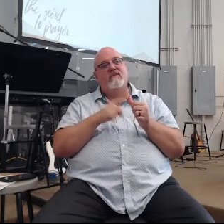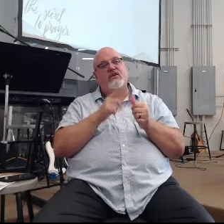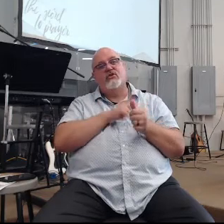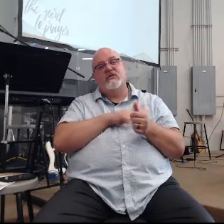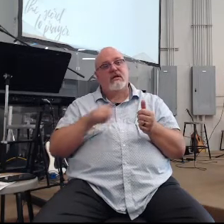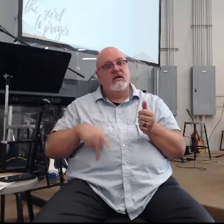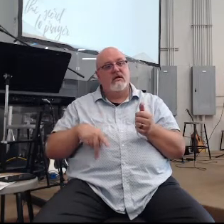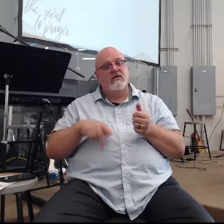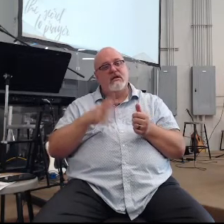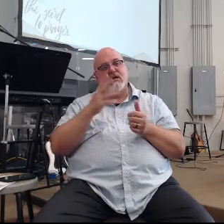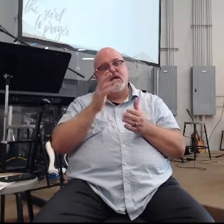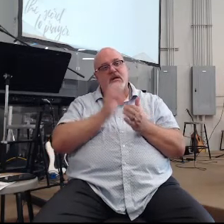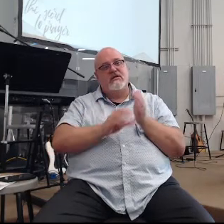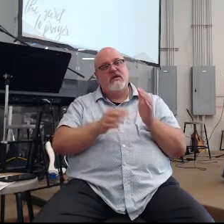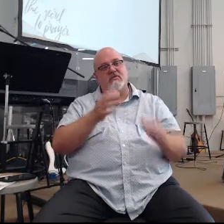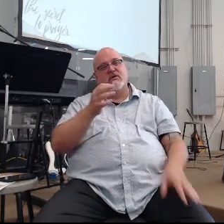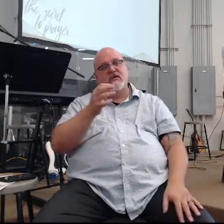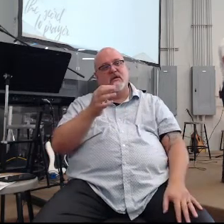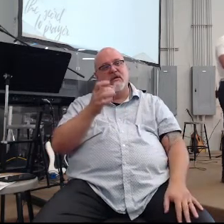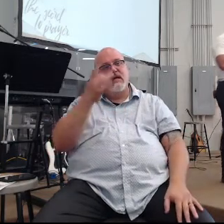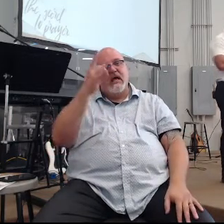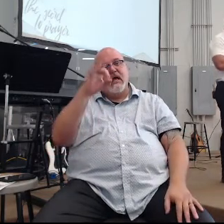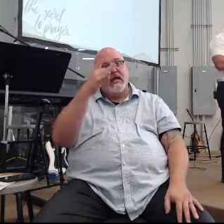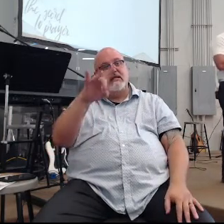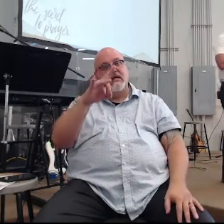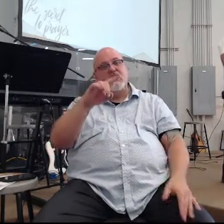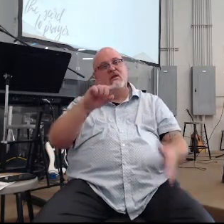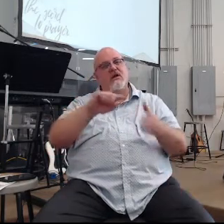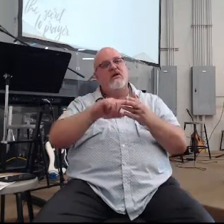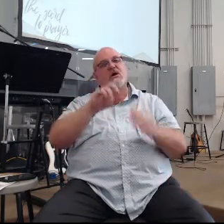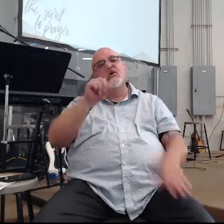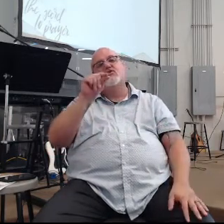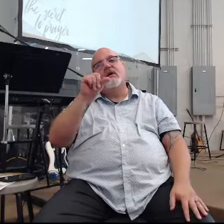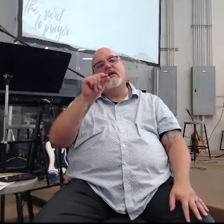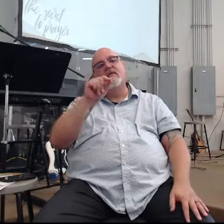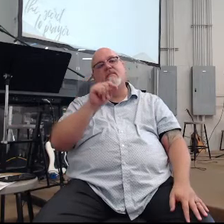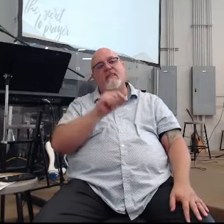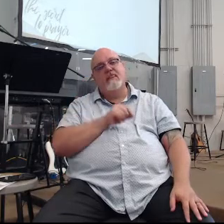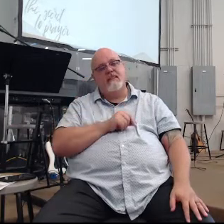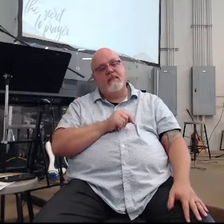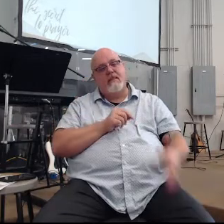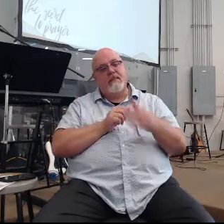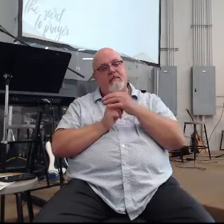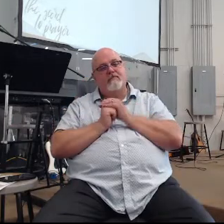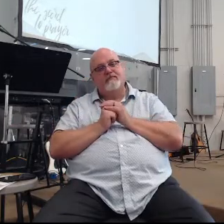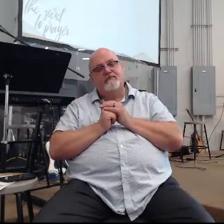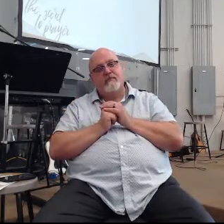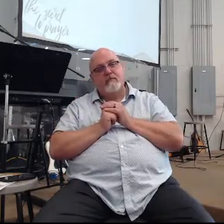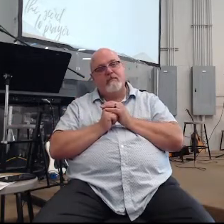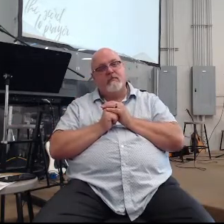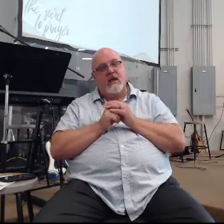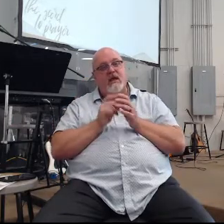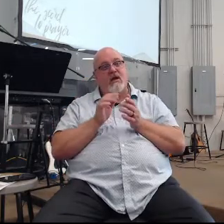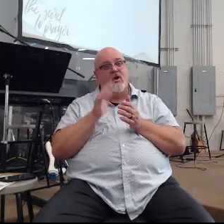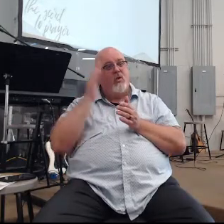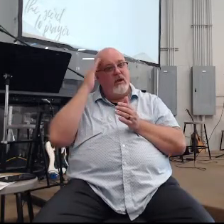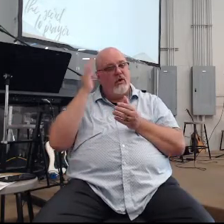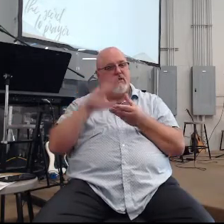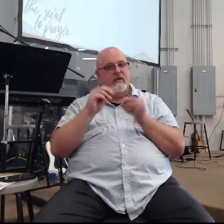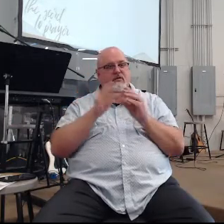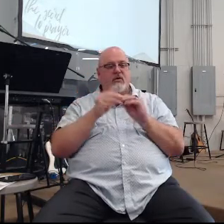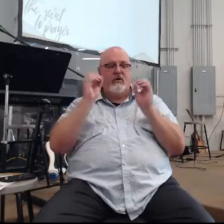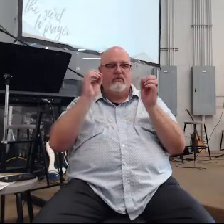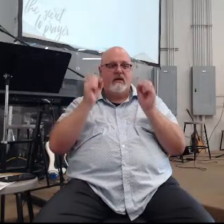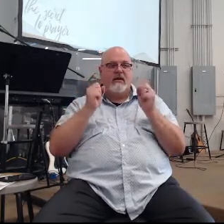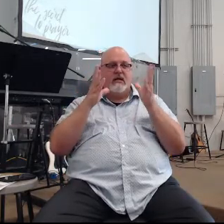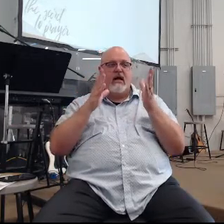Kings chapter 19 or chapter 18 I'm going to start in verse 20 with our first point now guys this is a familiar story we've taught on this a